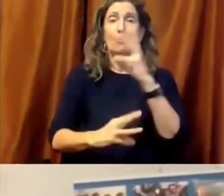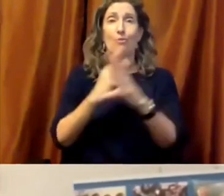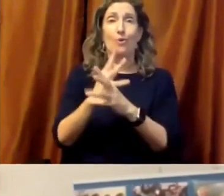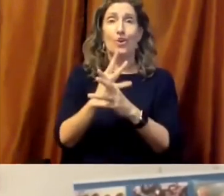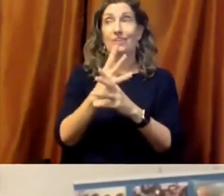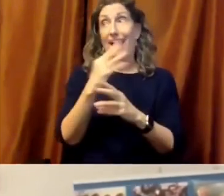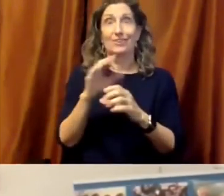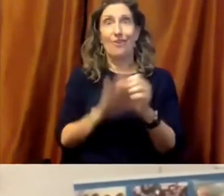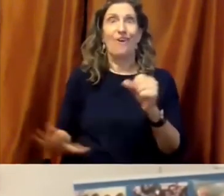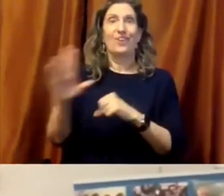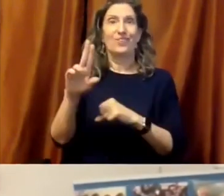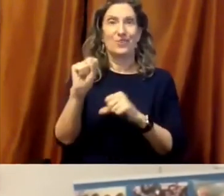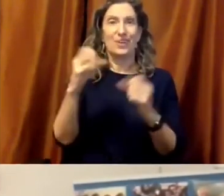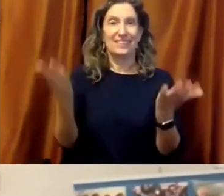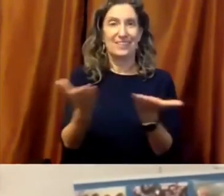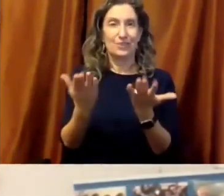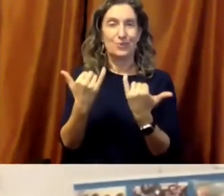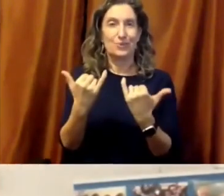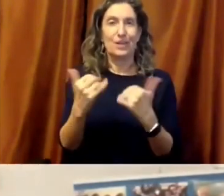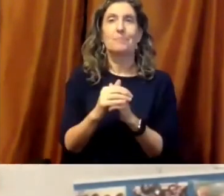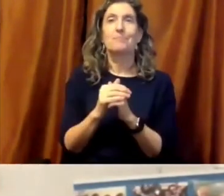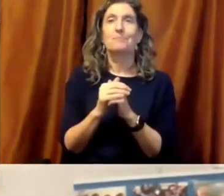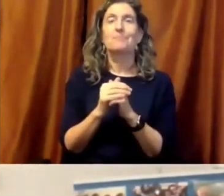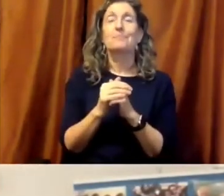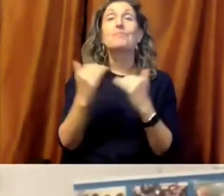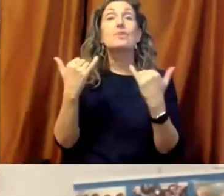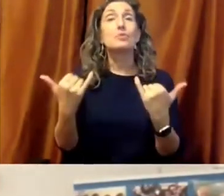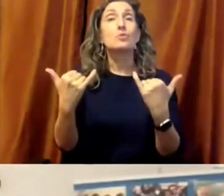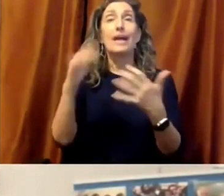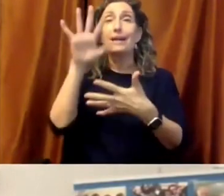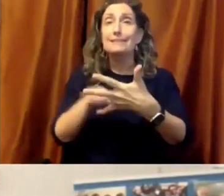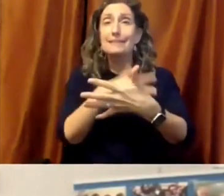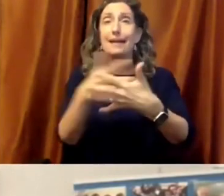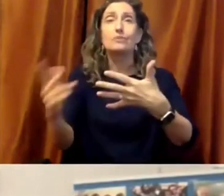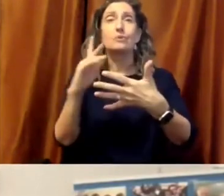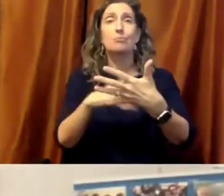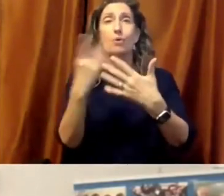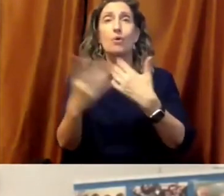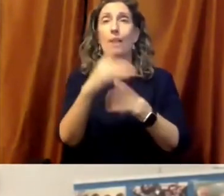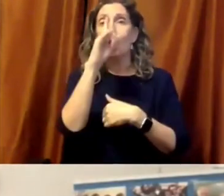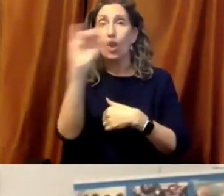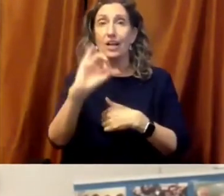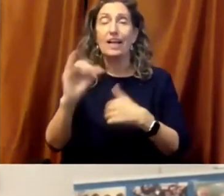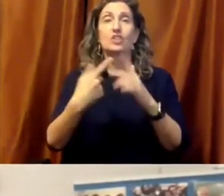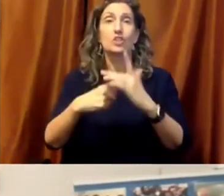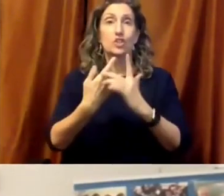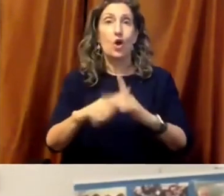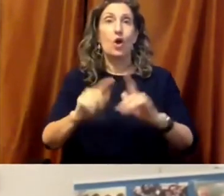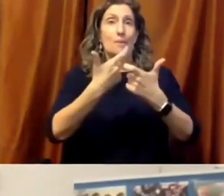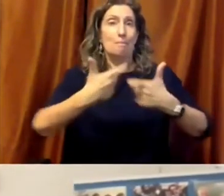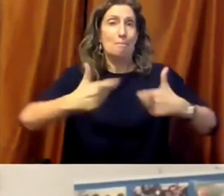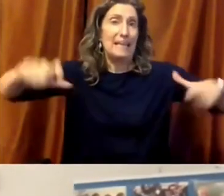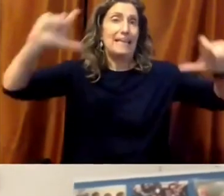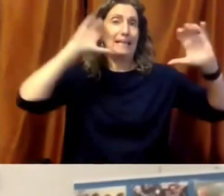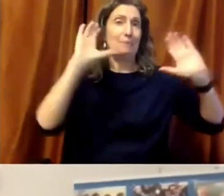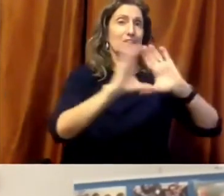program will move through a big picture and then down to some very specific things. At the end of the day,